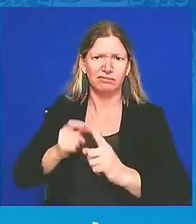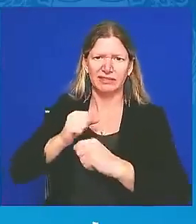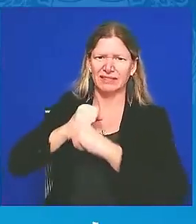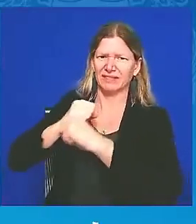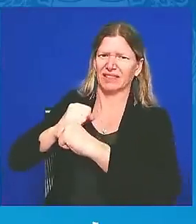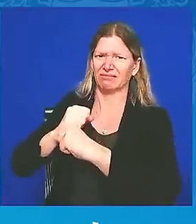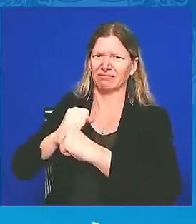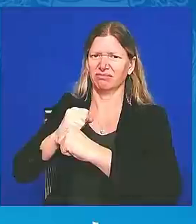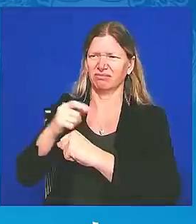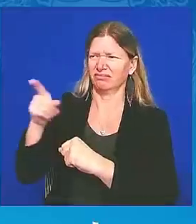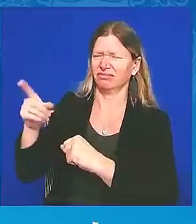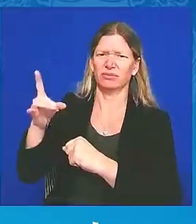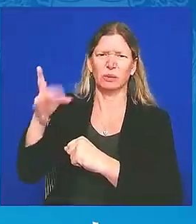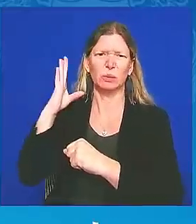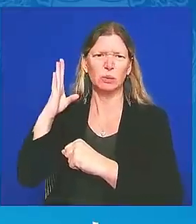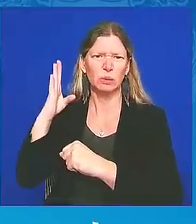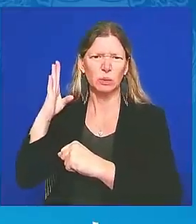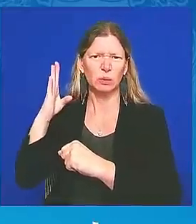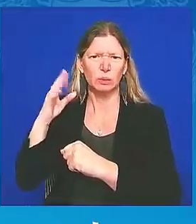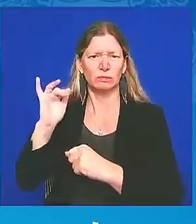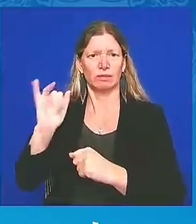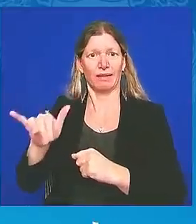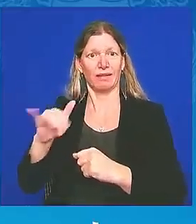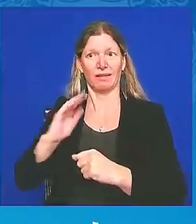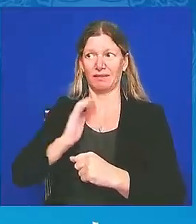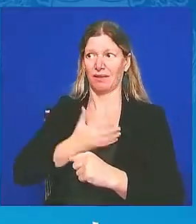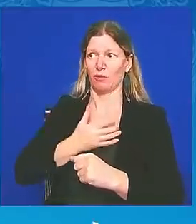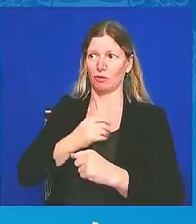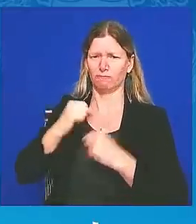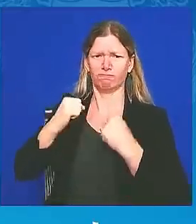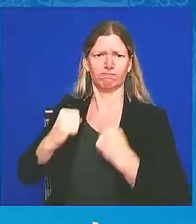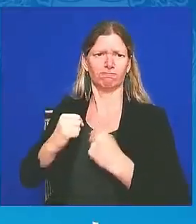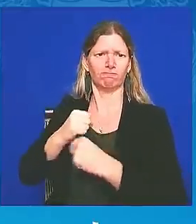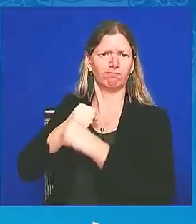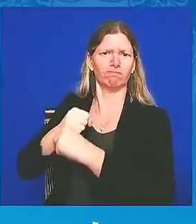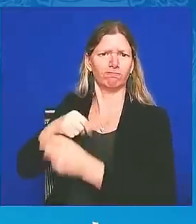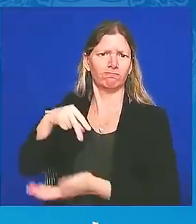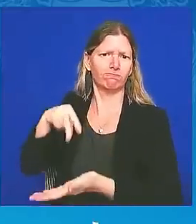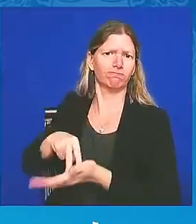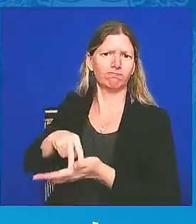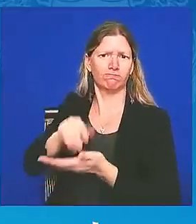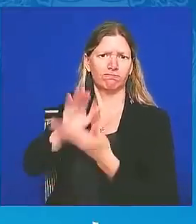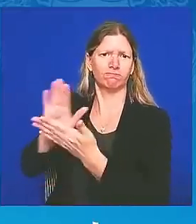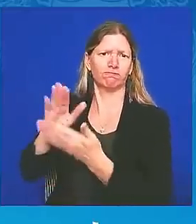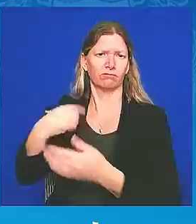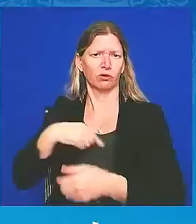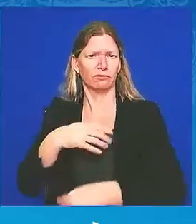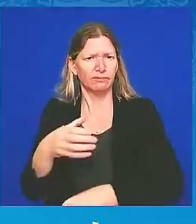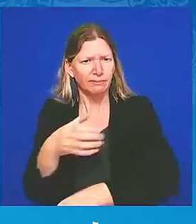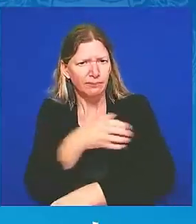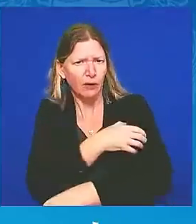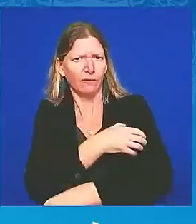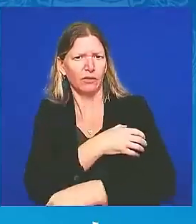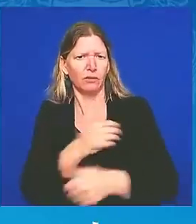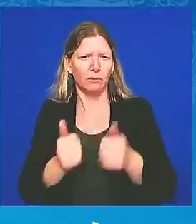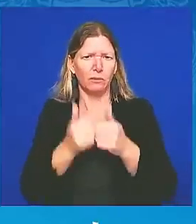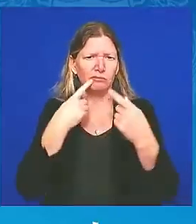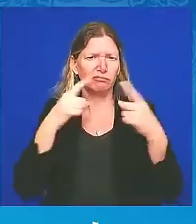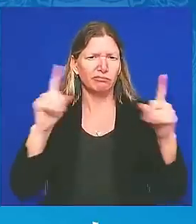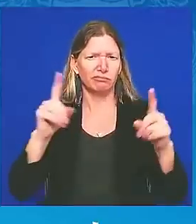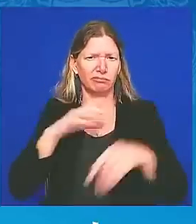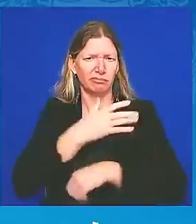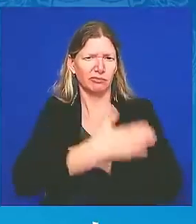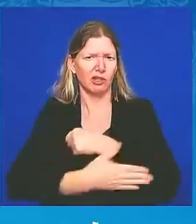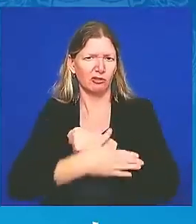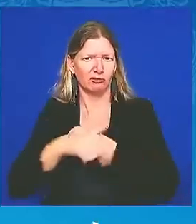the world. Putin's aggression is not only an attack on the people of Ukraine, it is also an attack